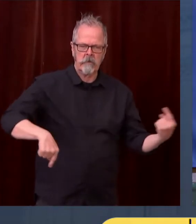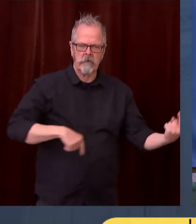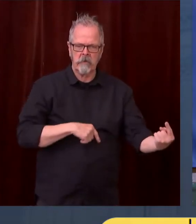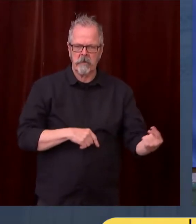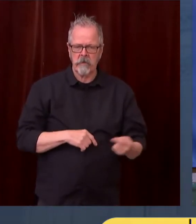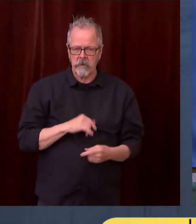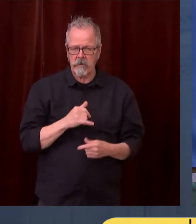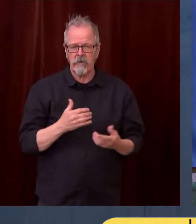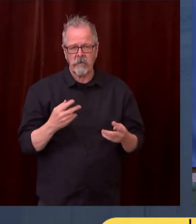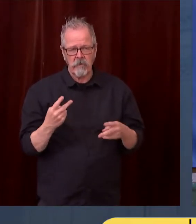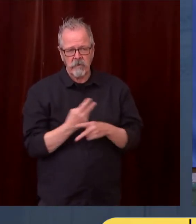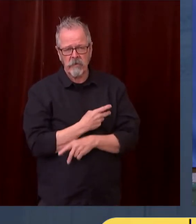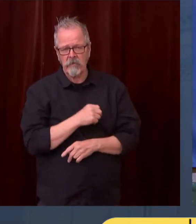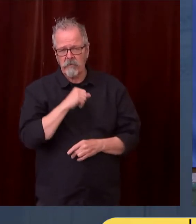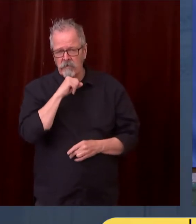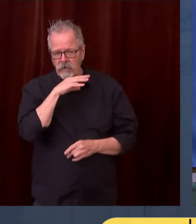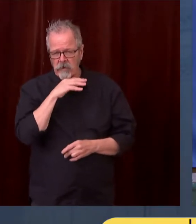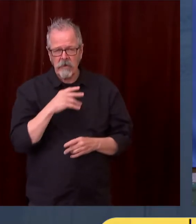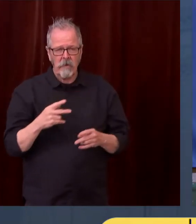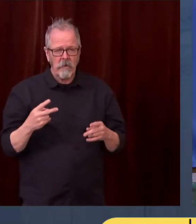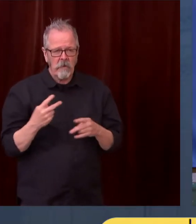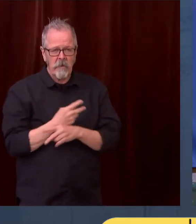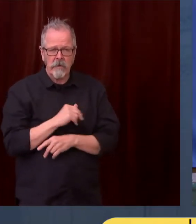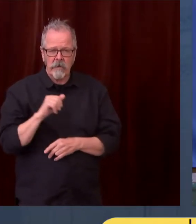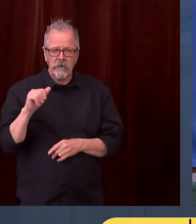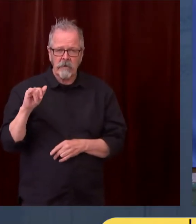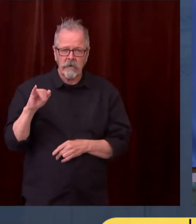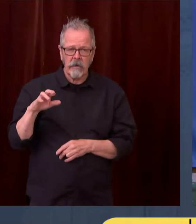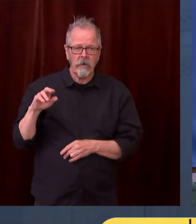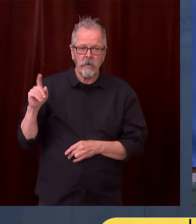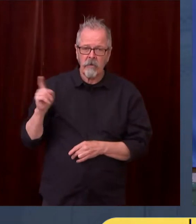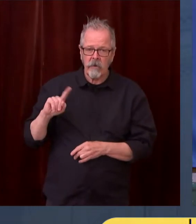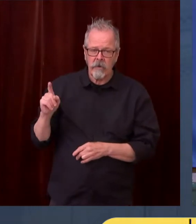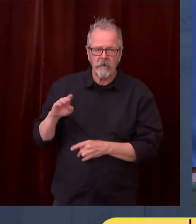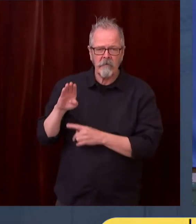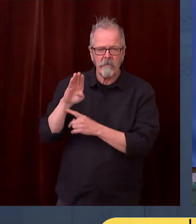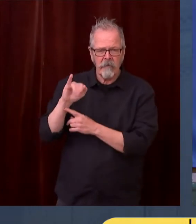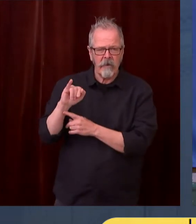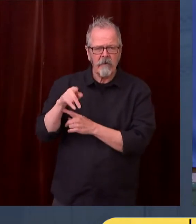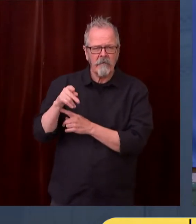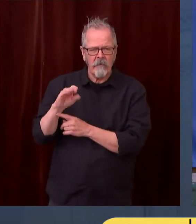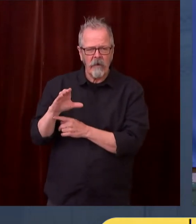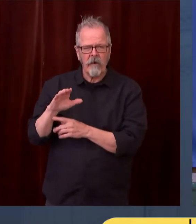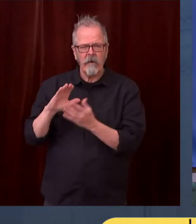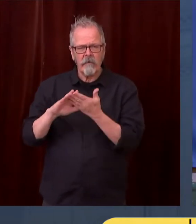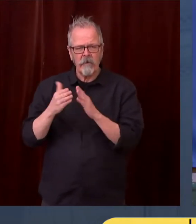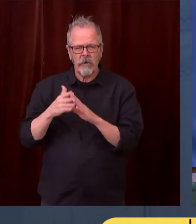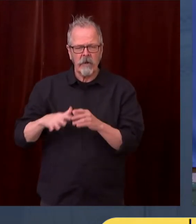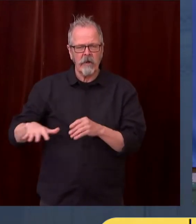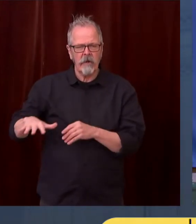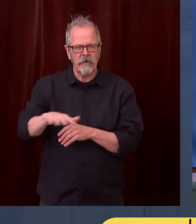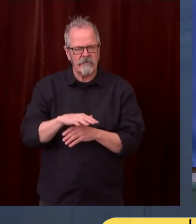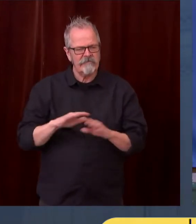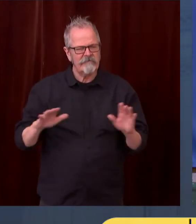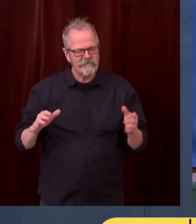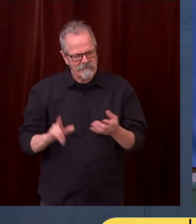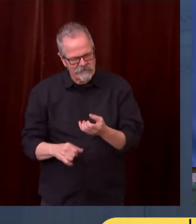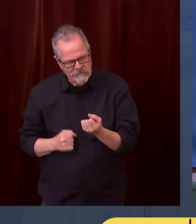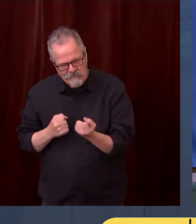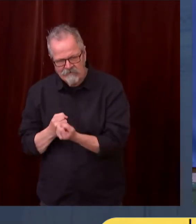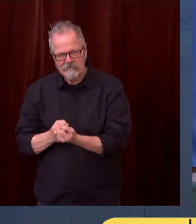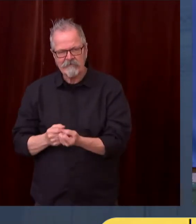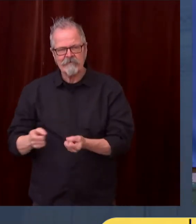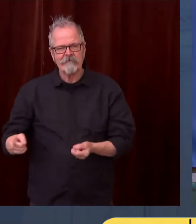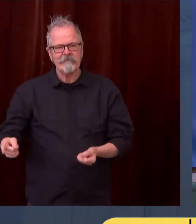suffering for decades. This legislation, if it passes, would give Washington State arguably the